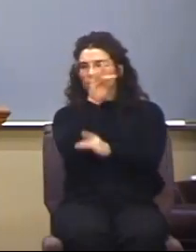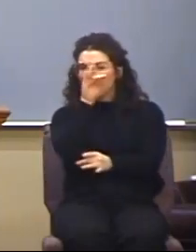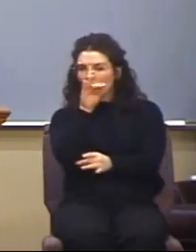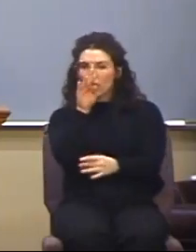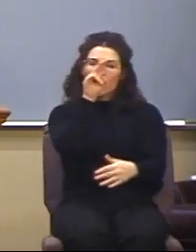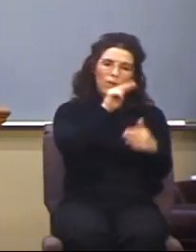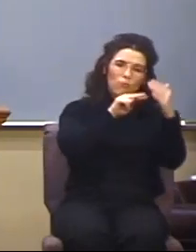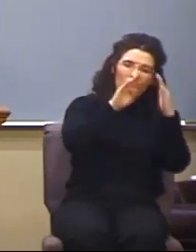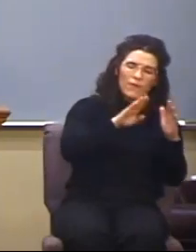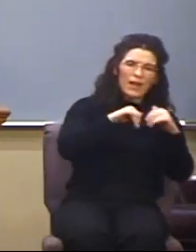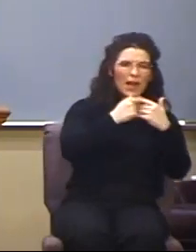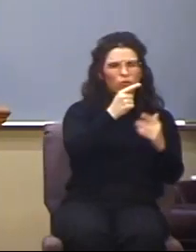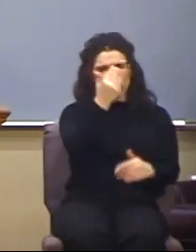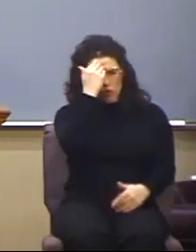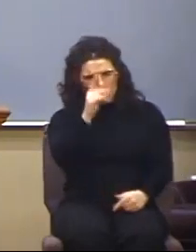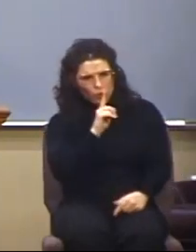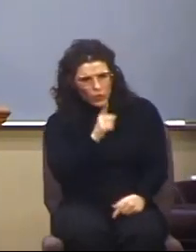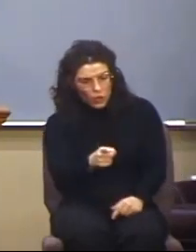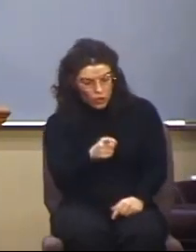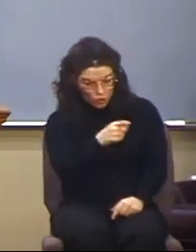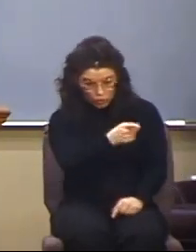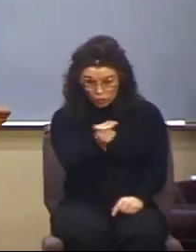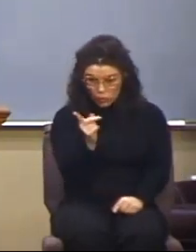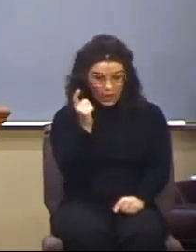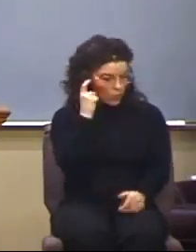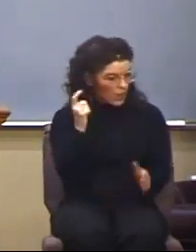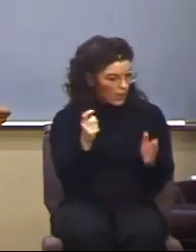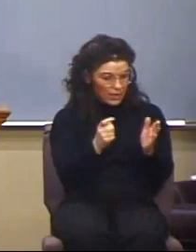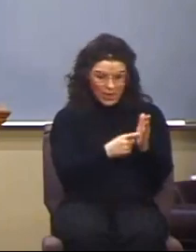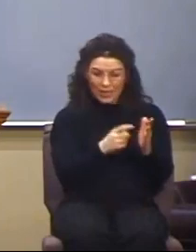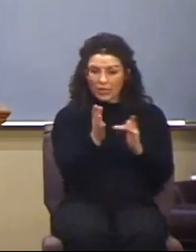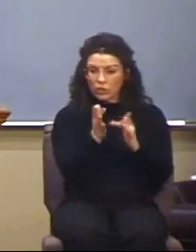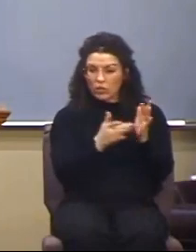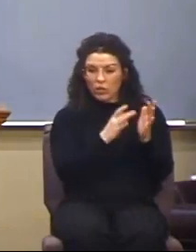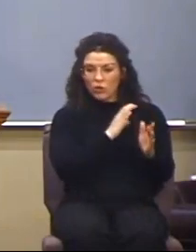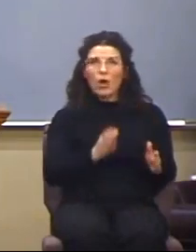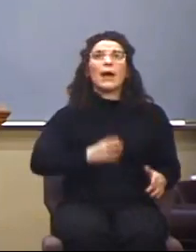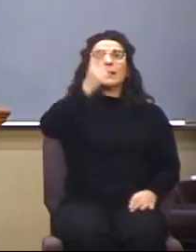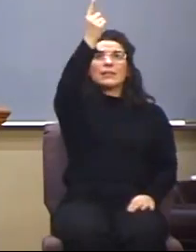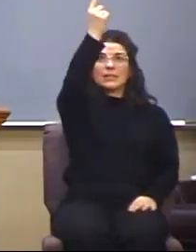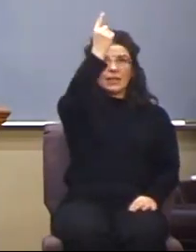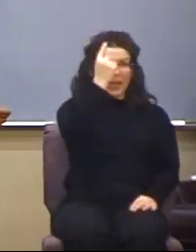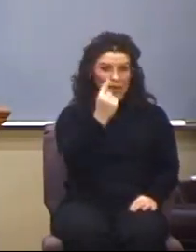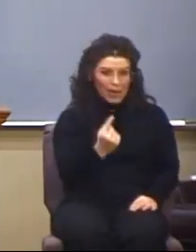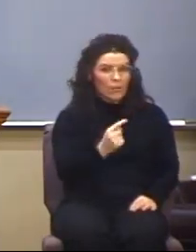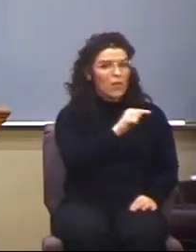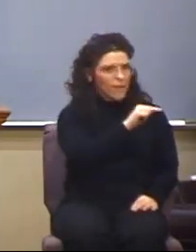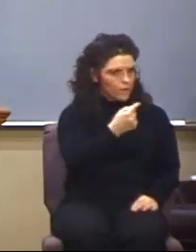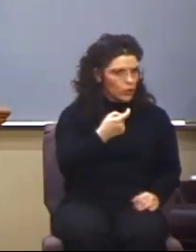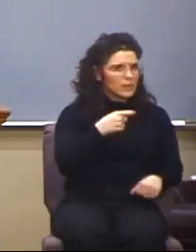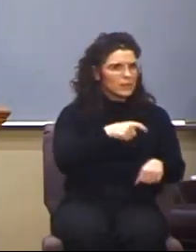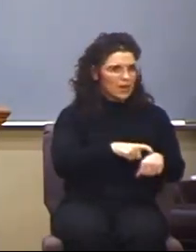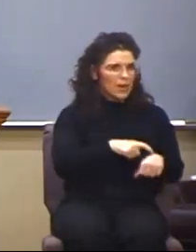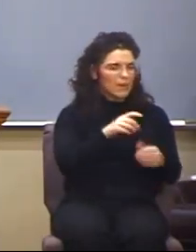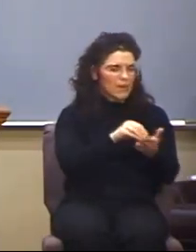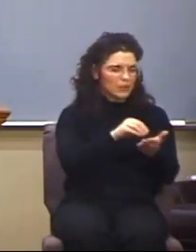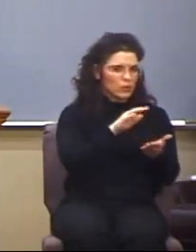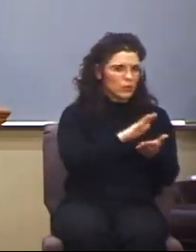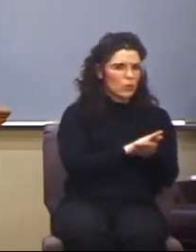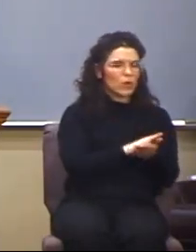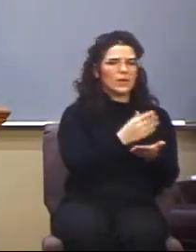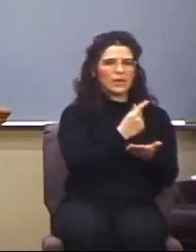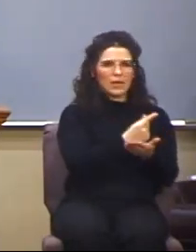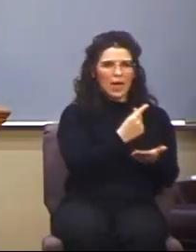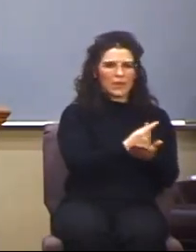they recognize that Jesus Christ came the first time, as recorded in the Gospels? That